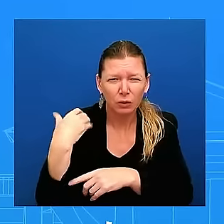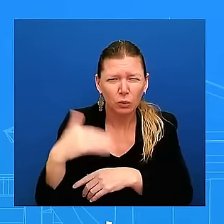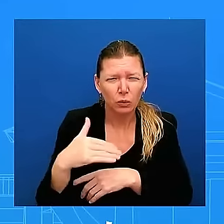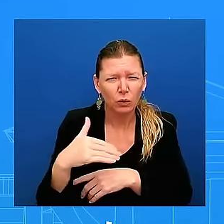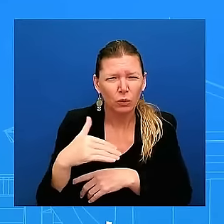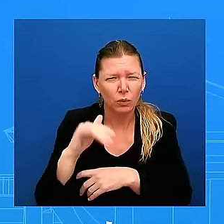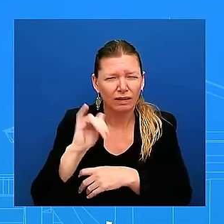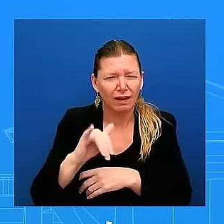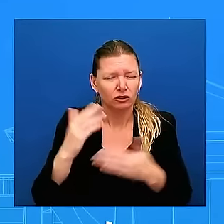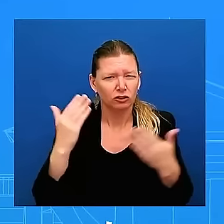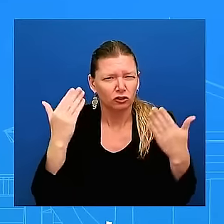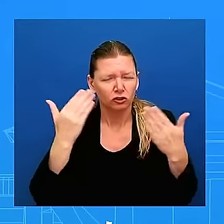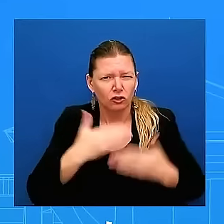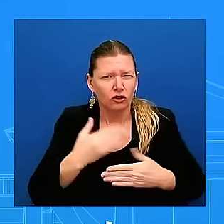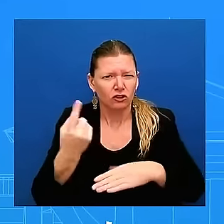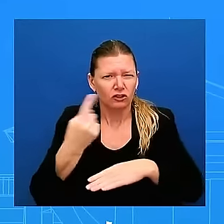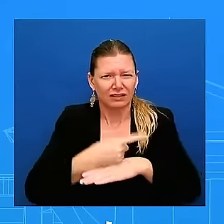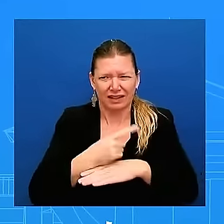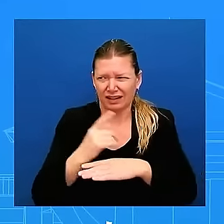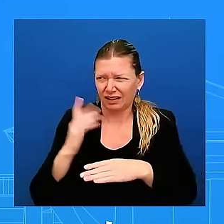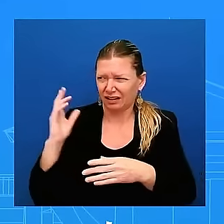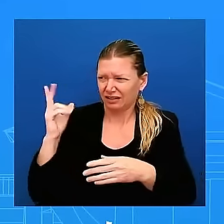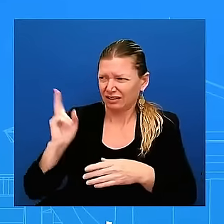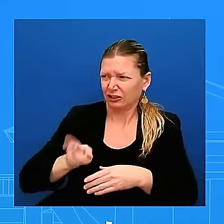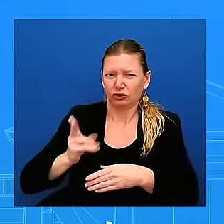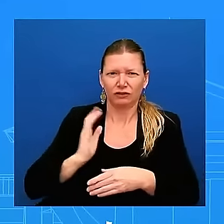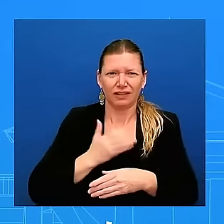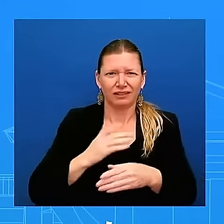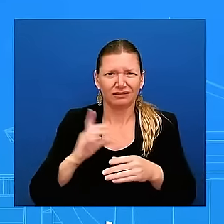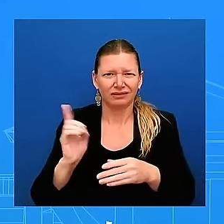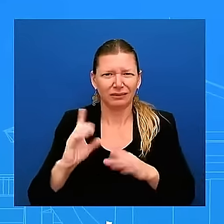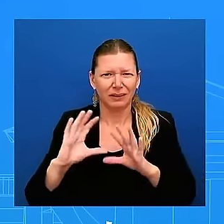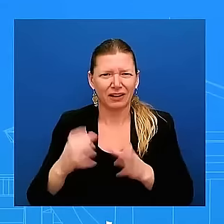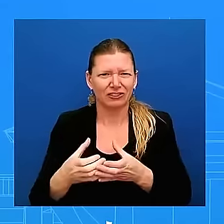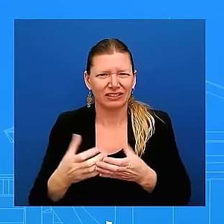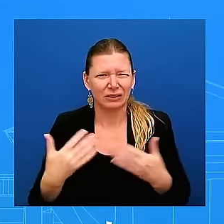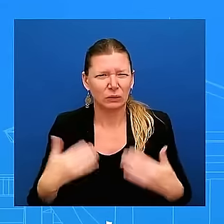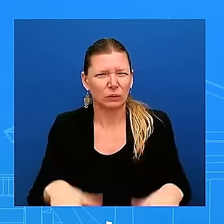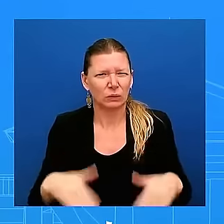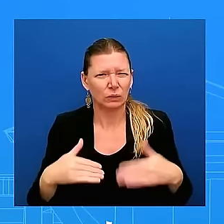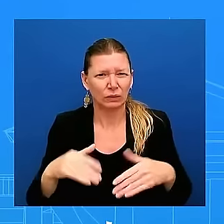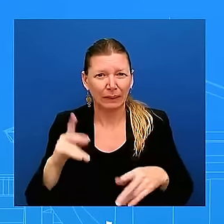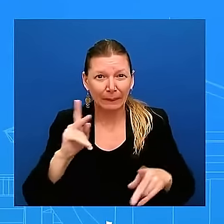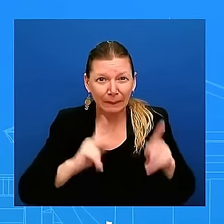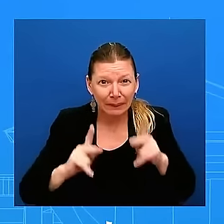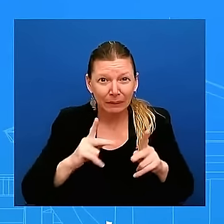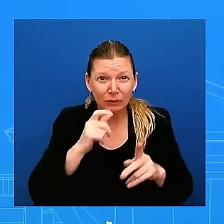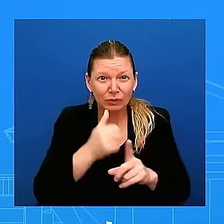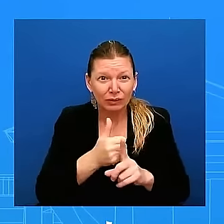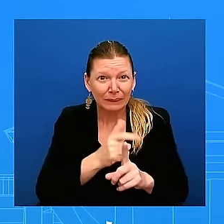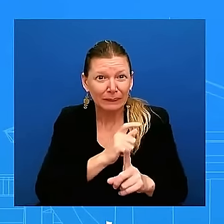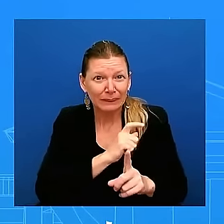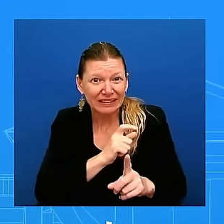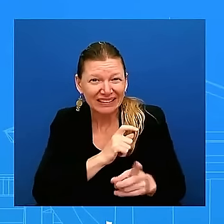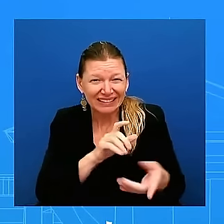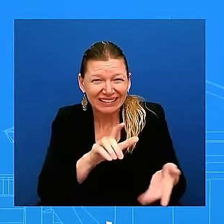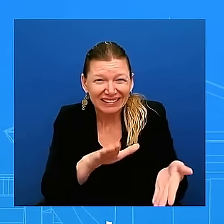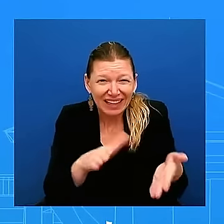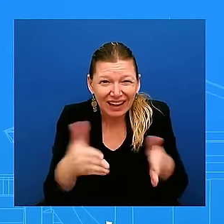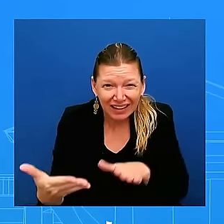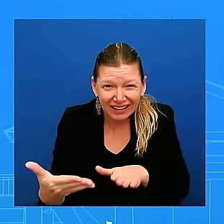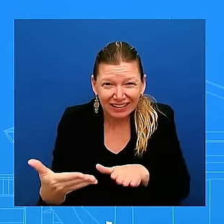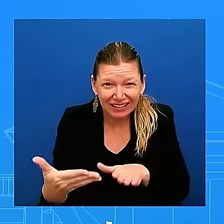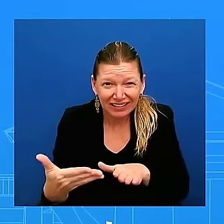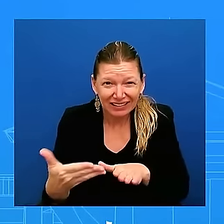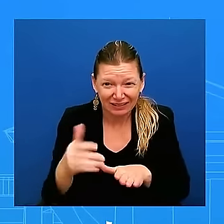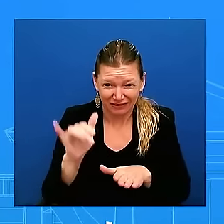there are people who law enforcement officers who died because of what happened at the capitol